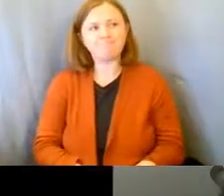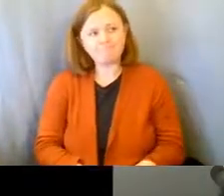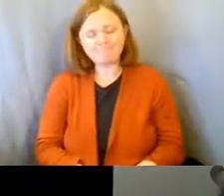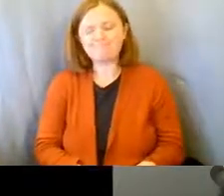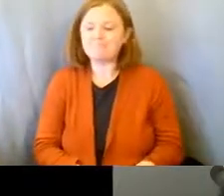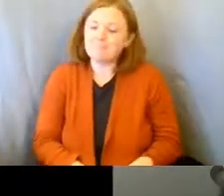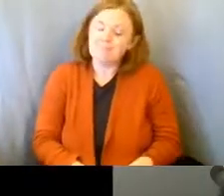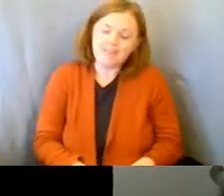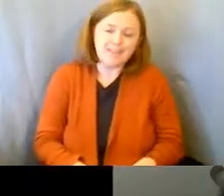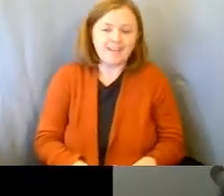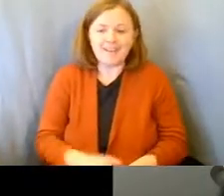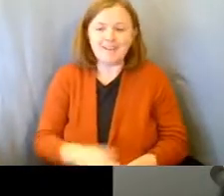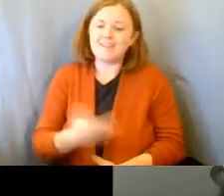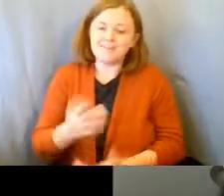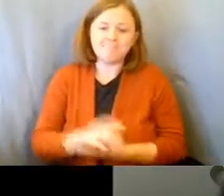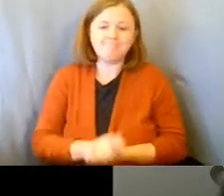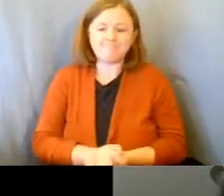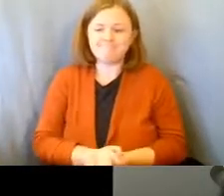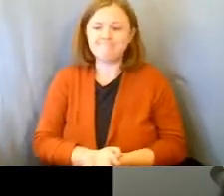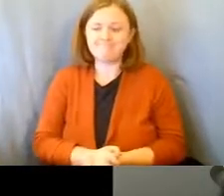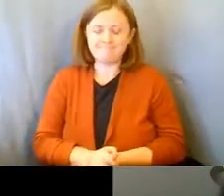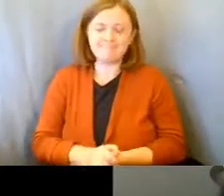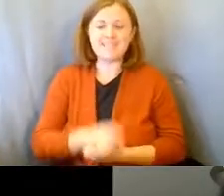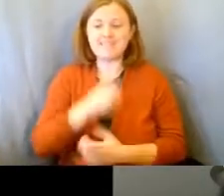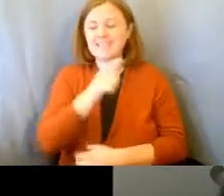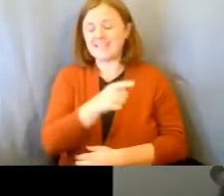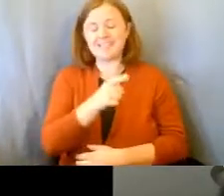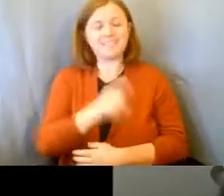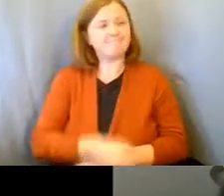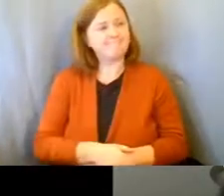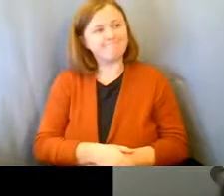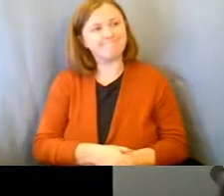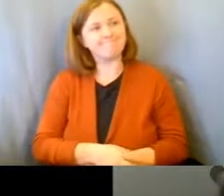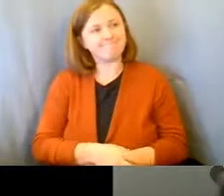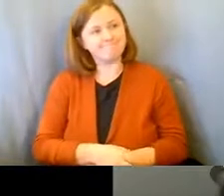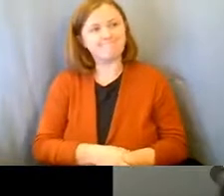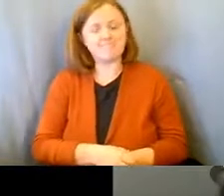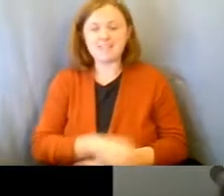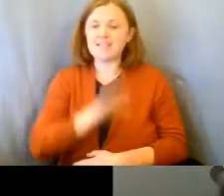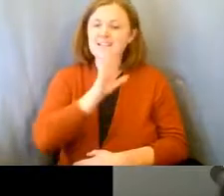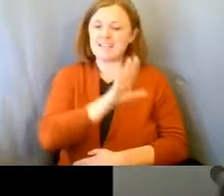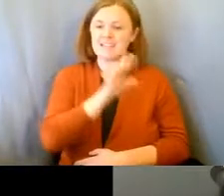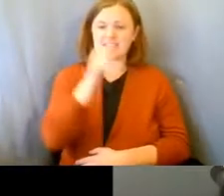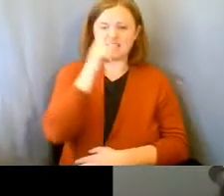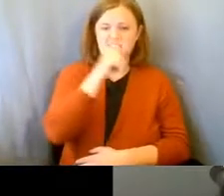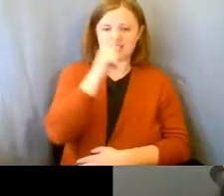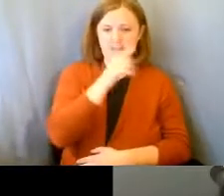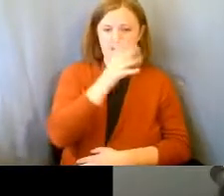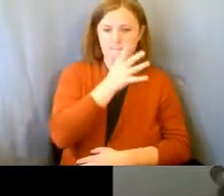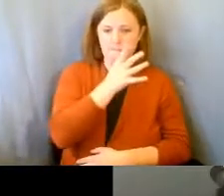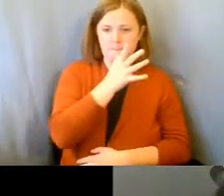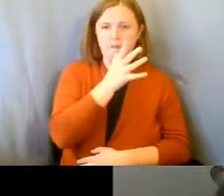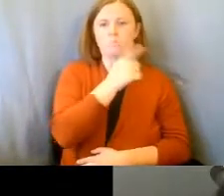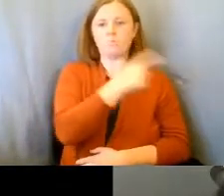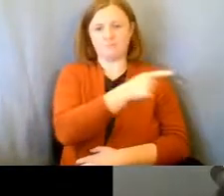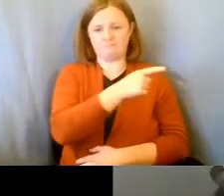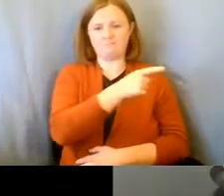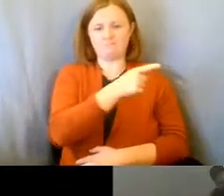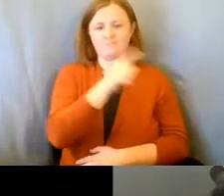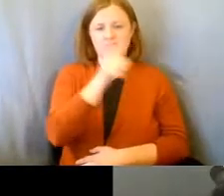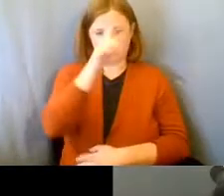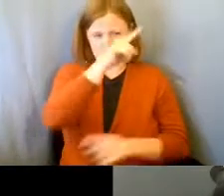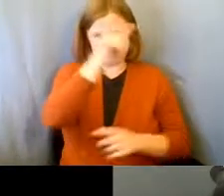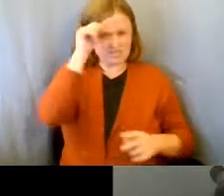You know, his stepmom, when he was a teenager,